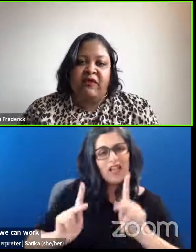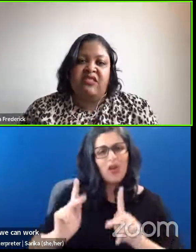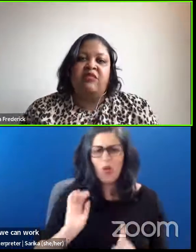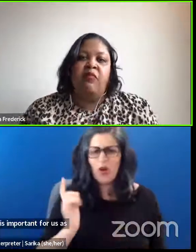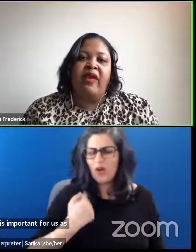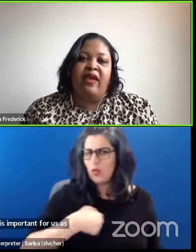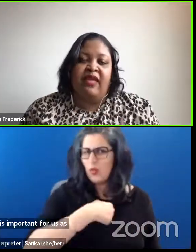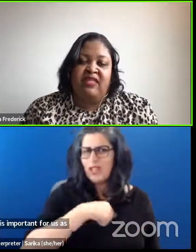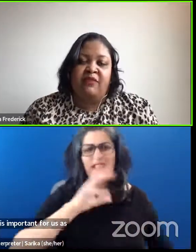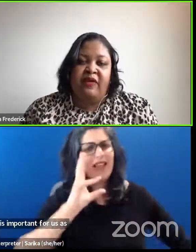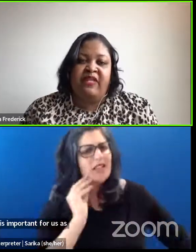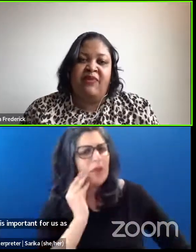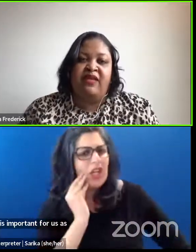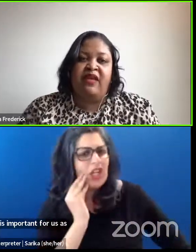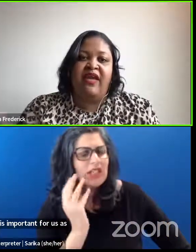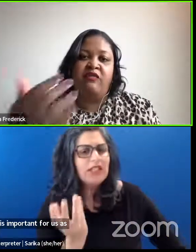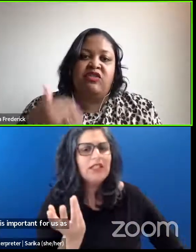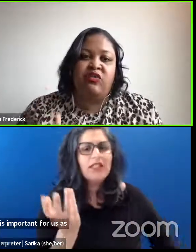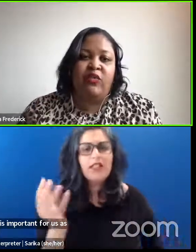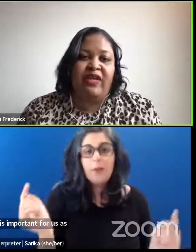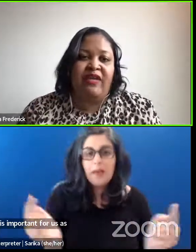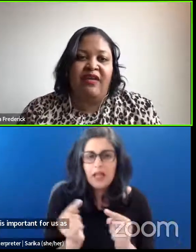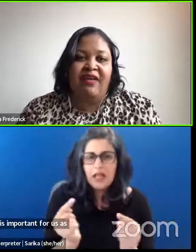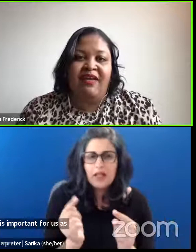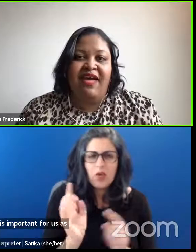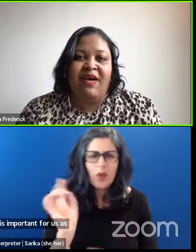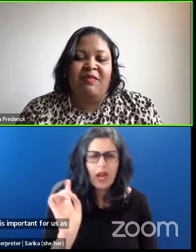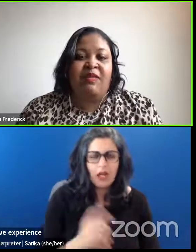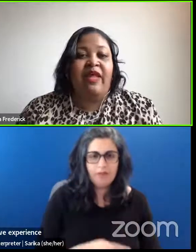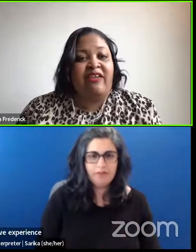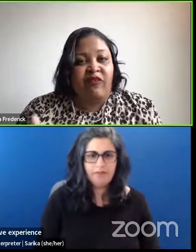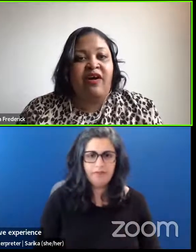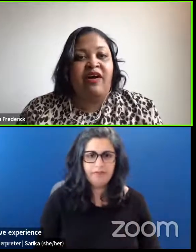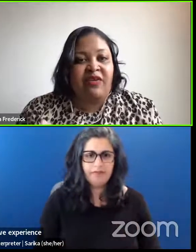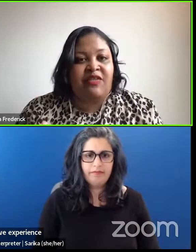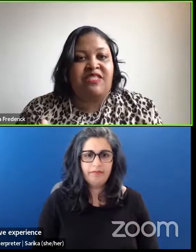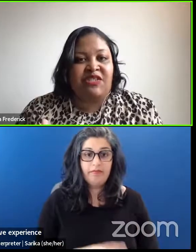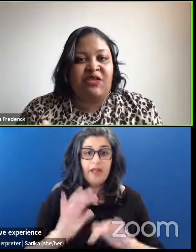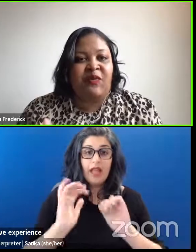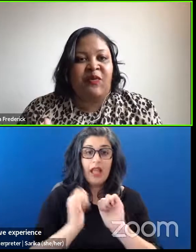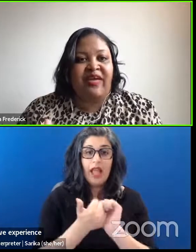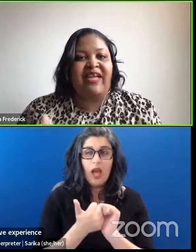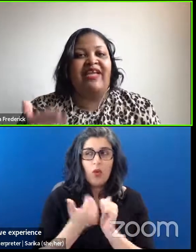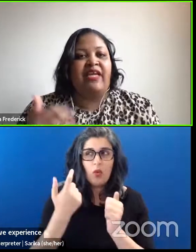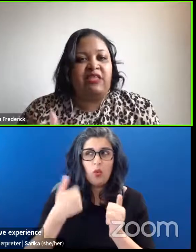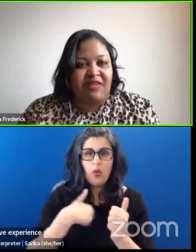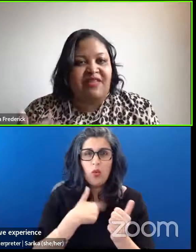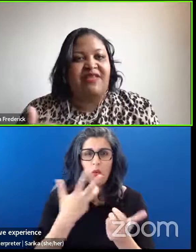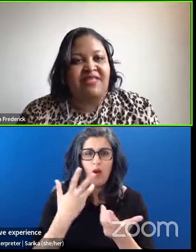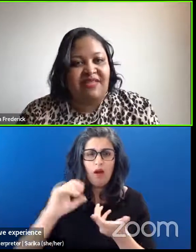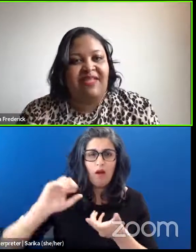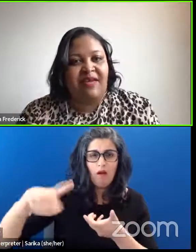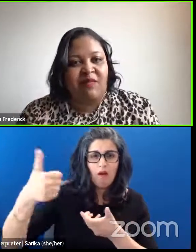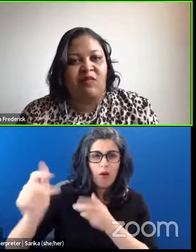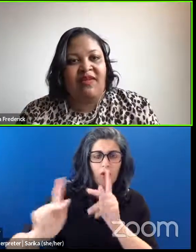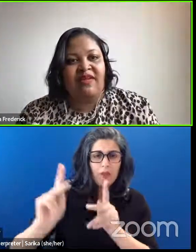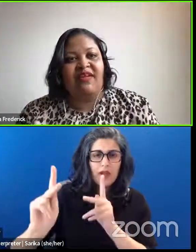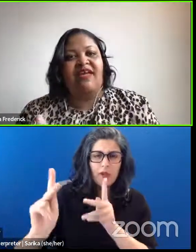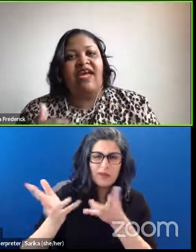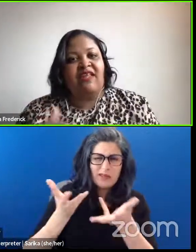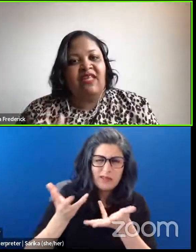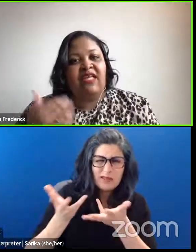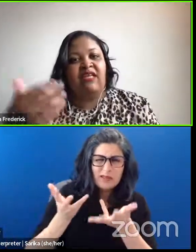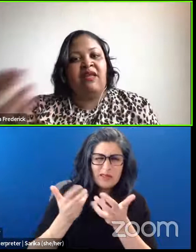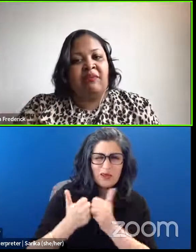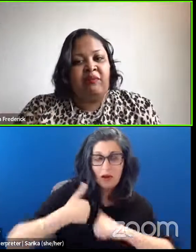we experience pain, experience pain, how do we like for others to engage with us in that moment